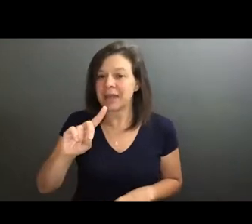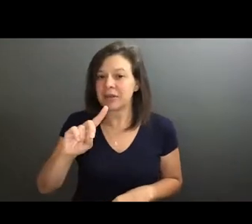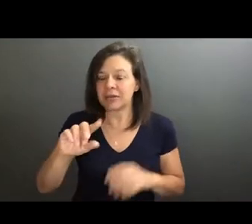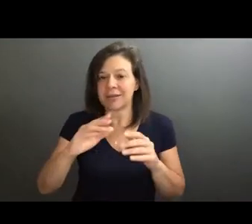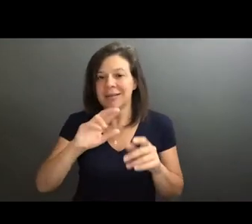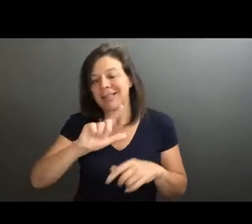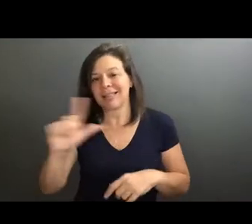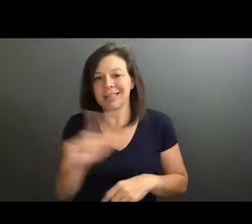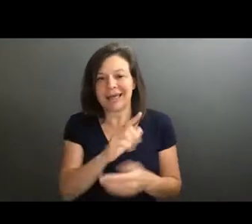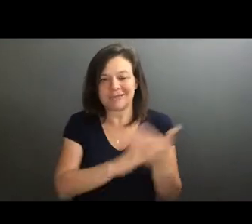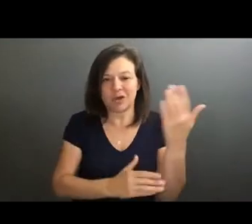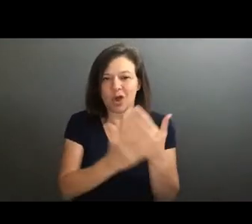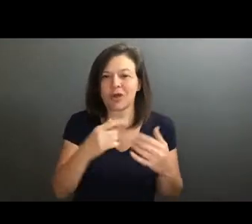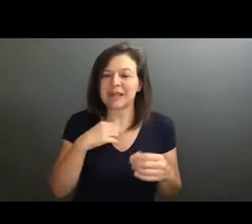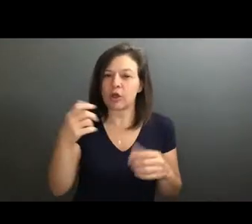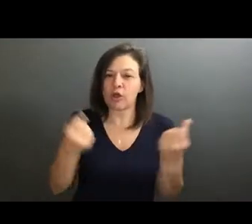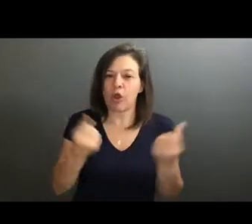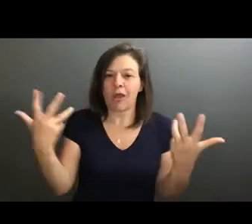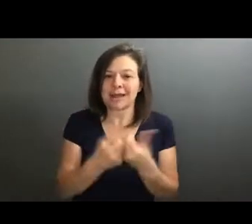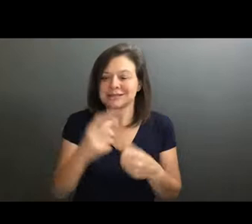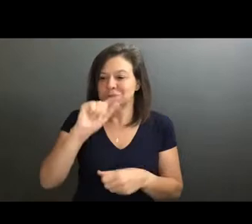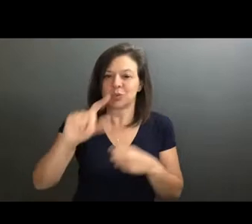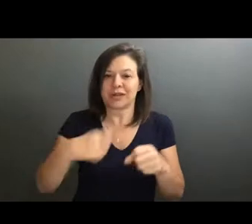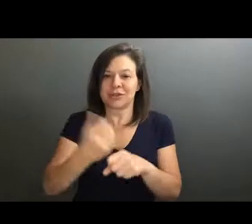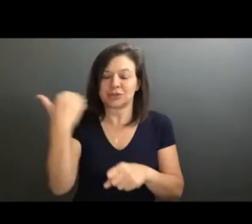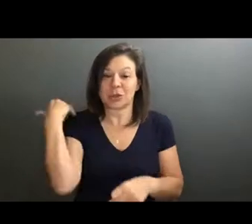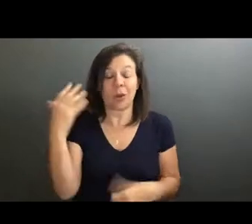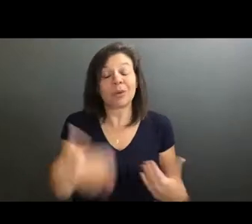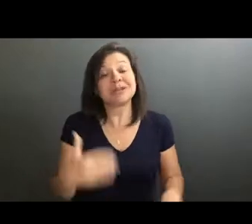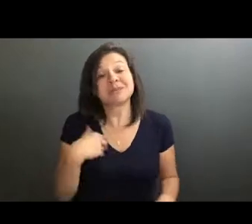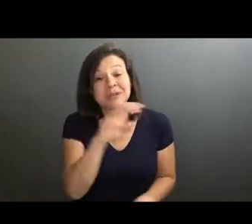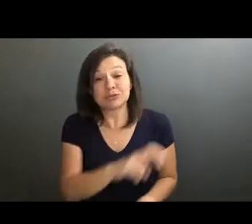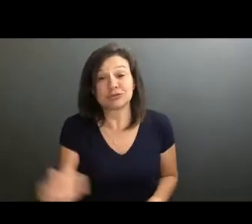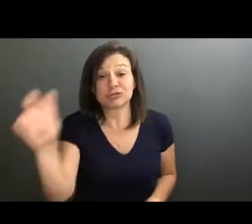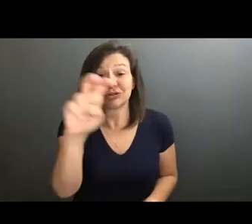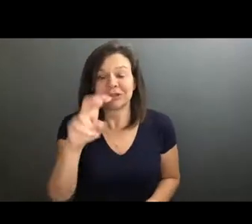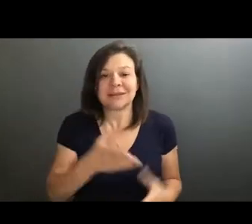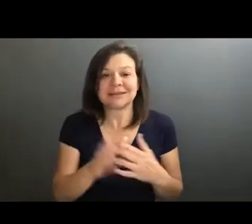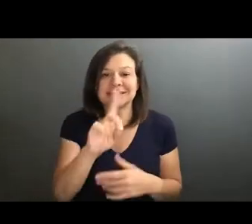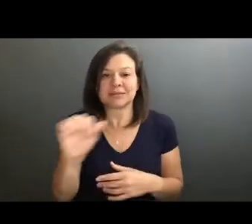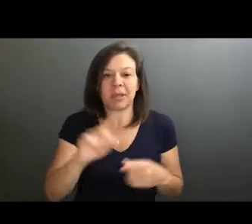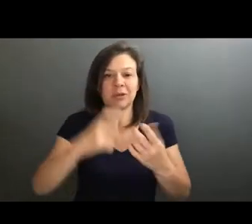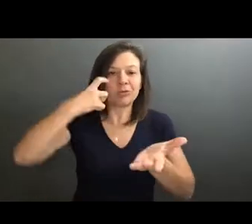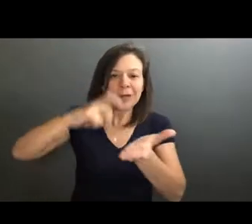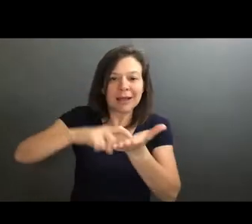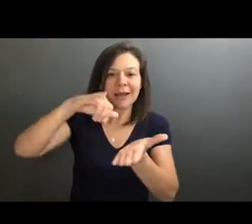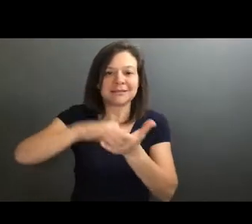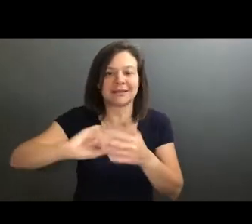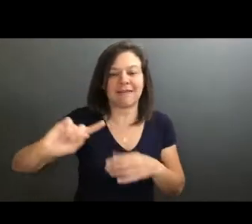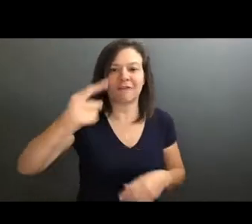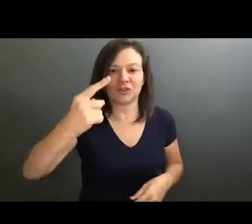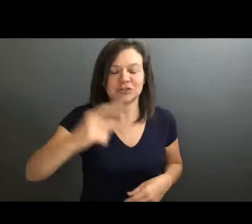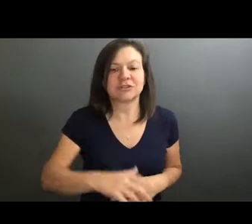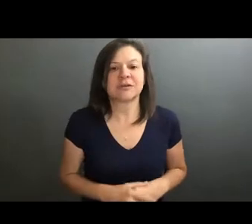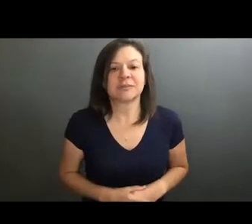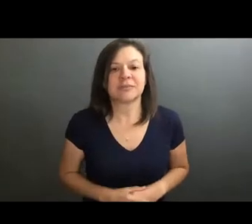accident about 20 years ago. And it's just been a journey I think from denying the disability to really recognizing it first and foremost, and